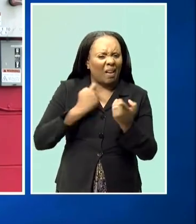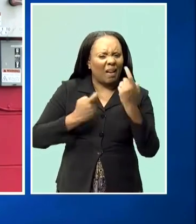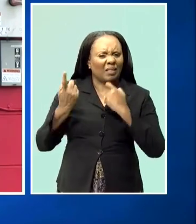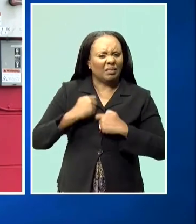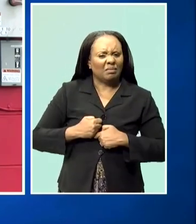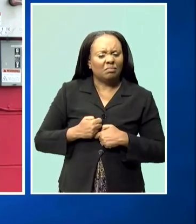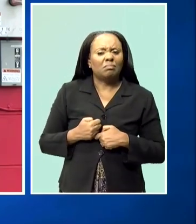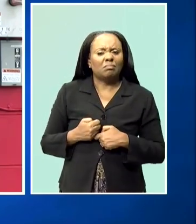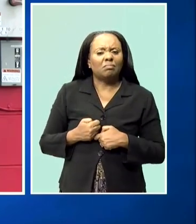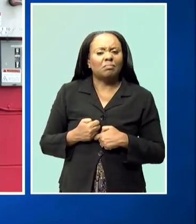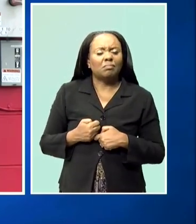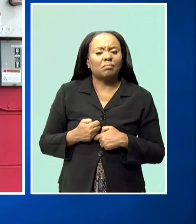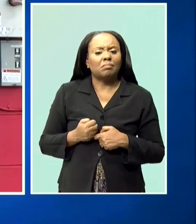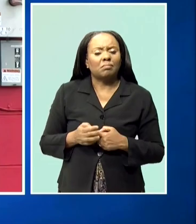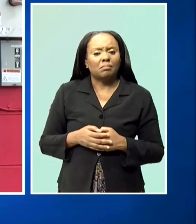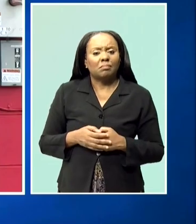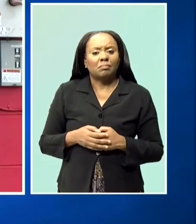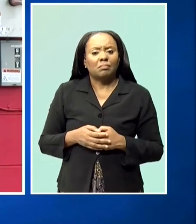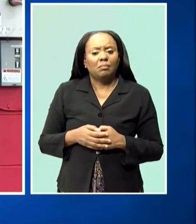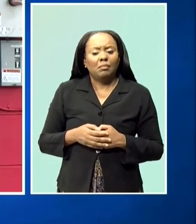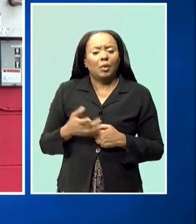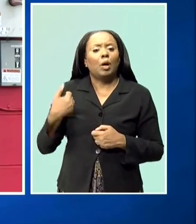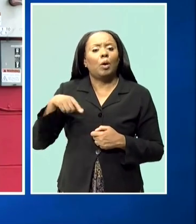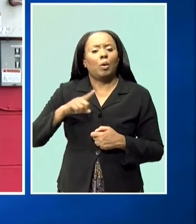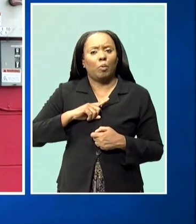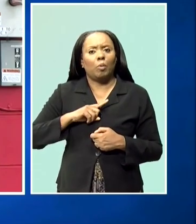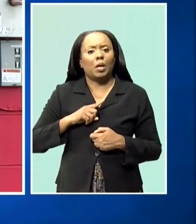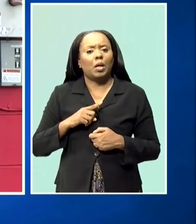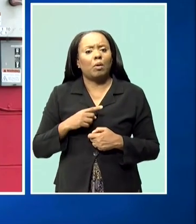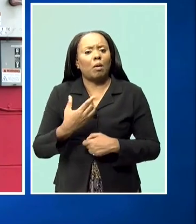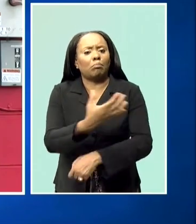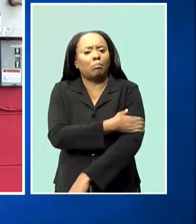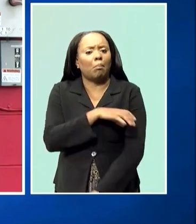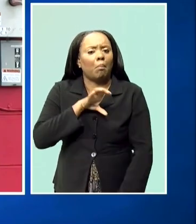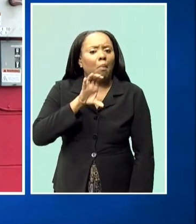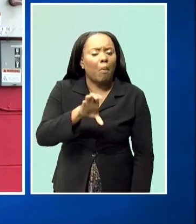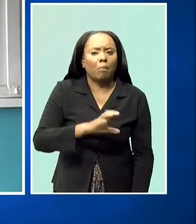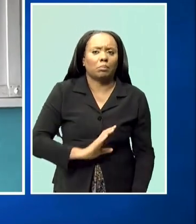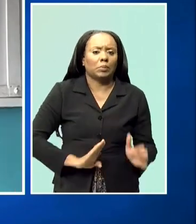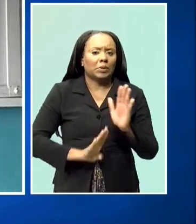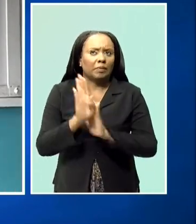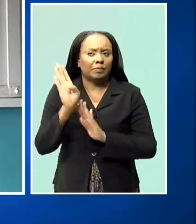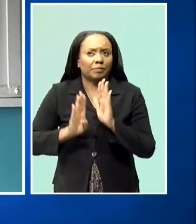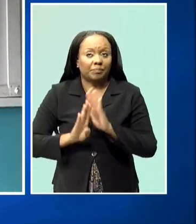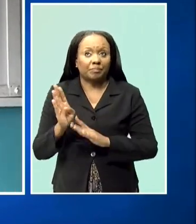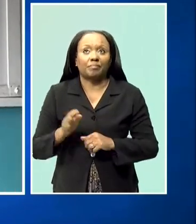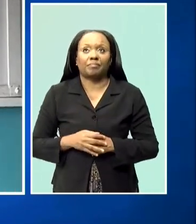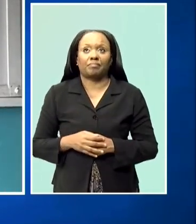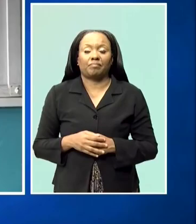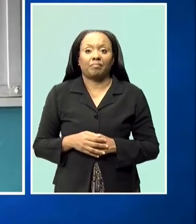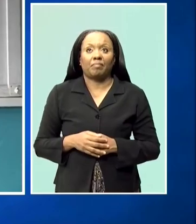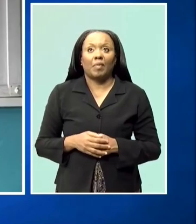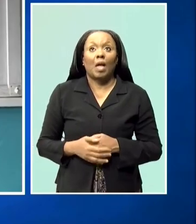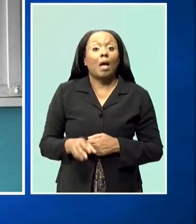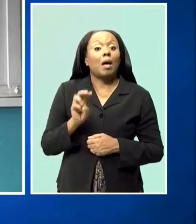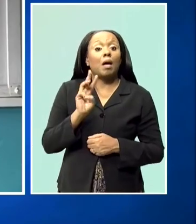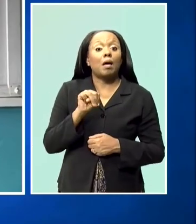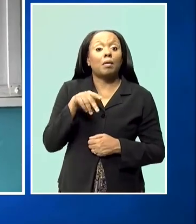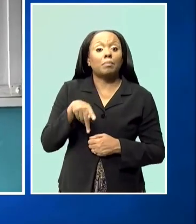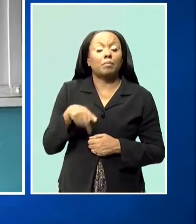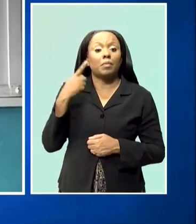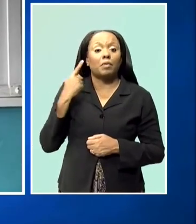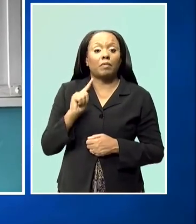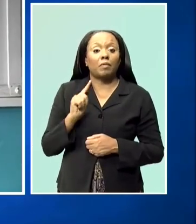help them be able to, what the ministry is here to do, empower. and to develop. An MP for Christchurch South, the home of the